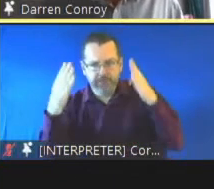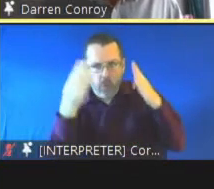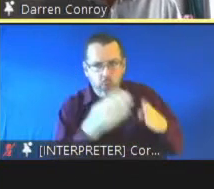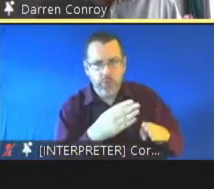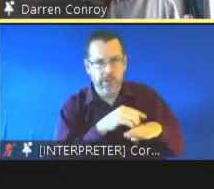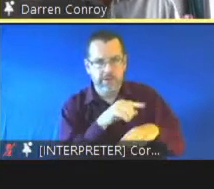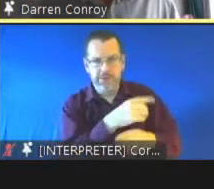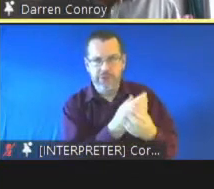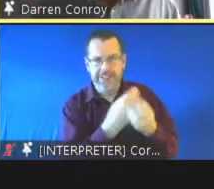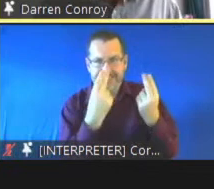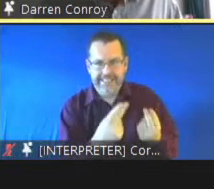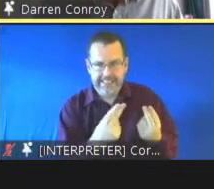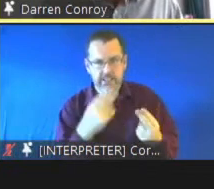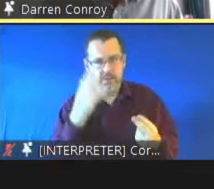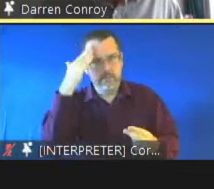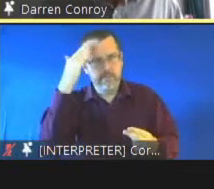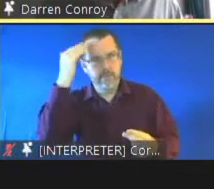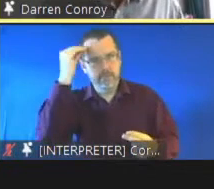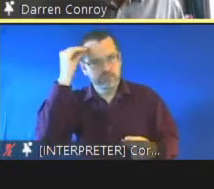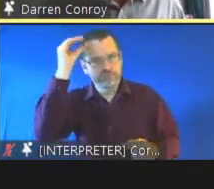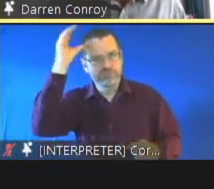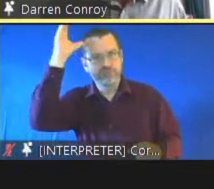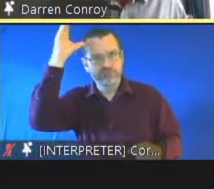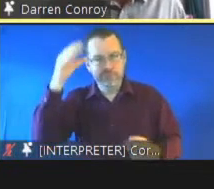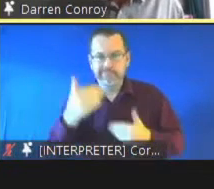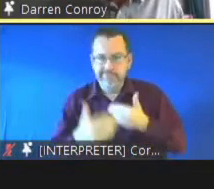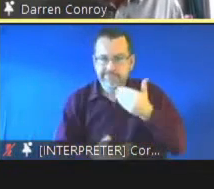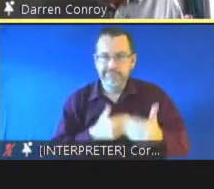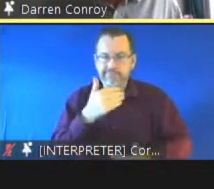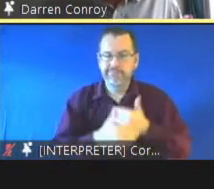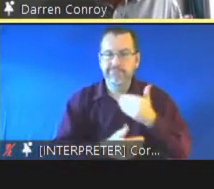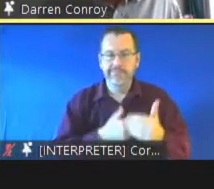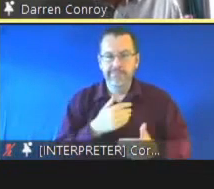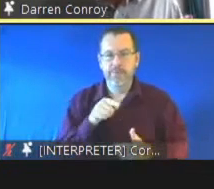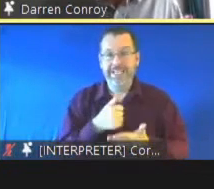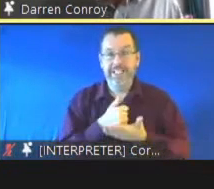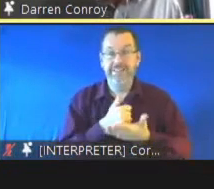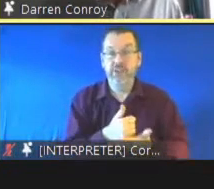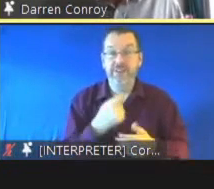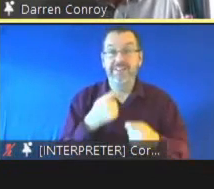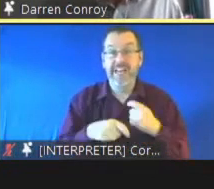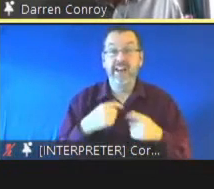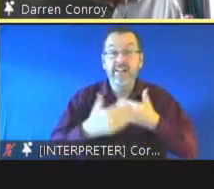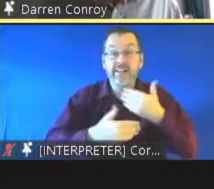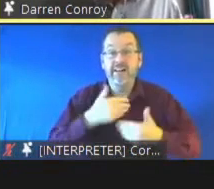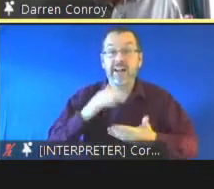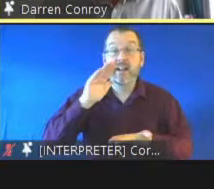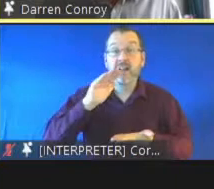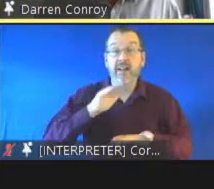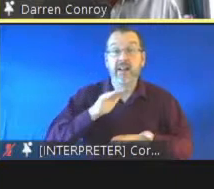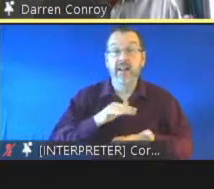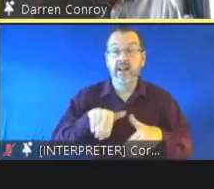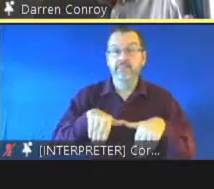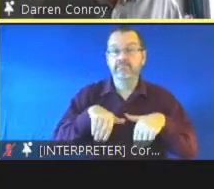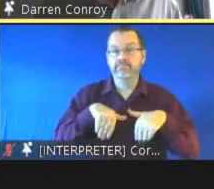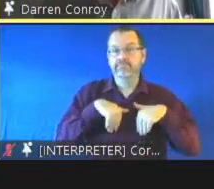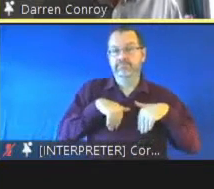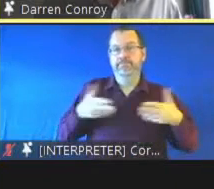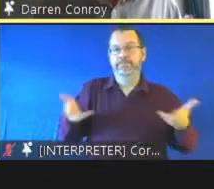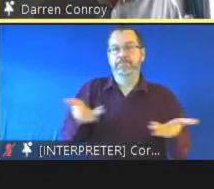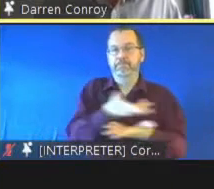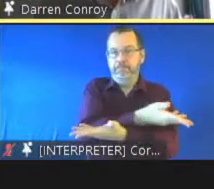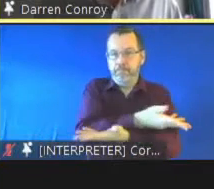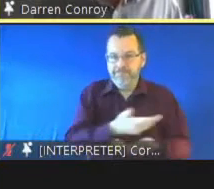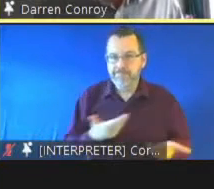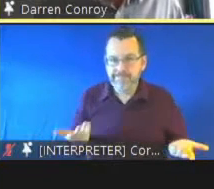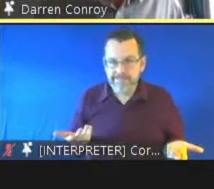and as a result the the intervention can be scaled down it reduces the support that's required